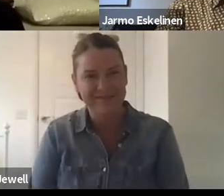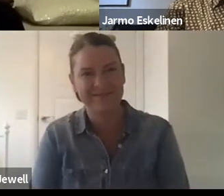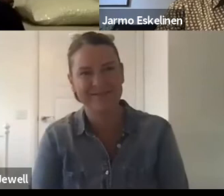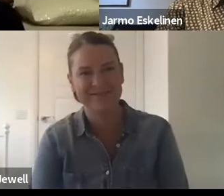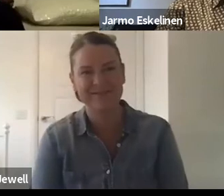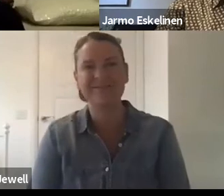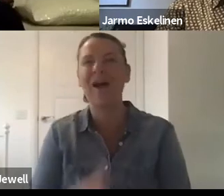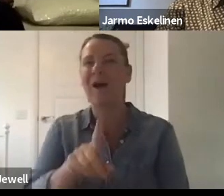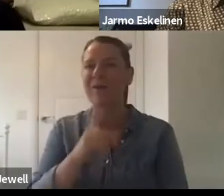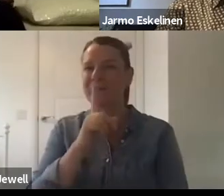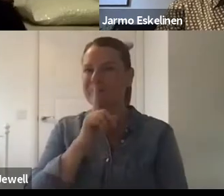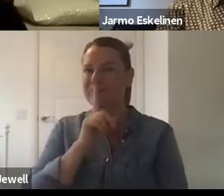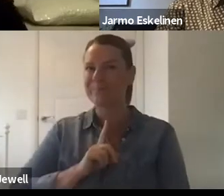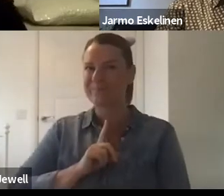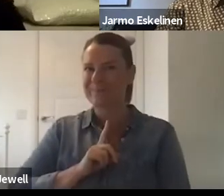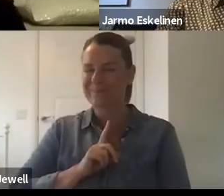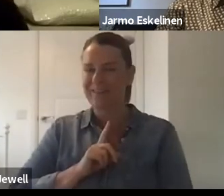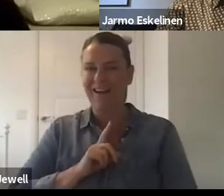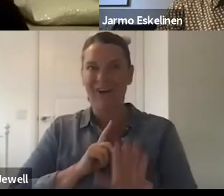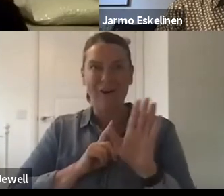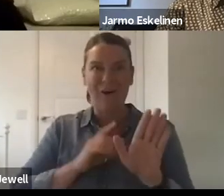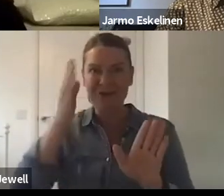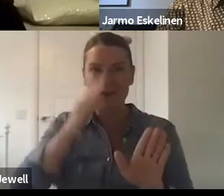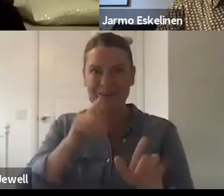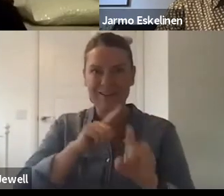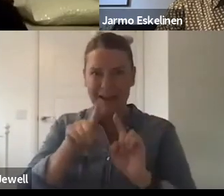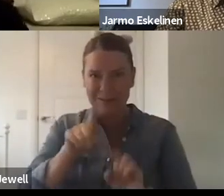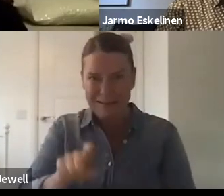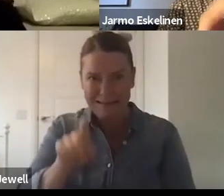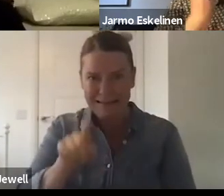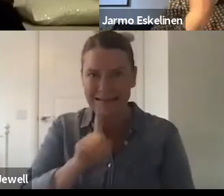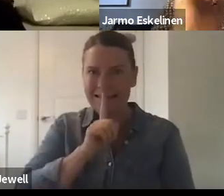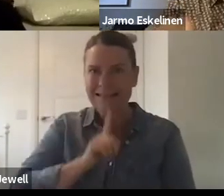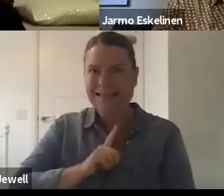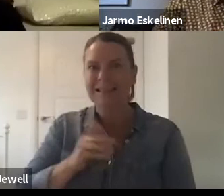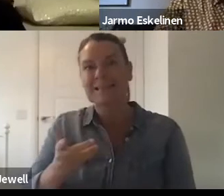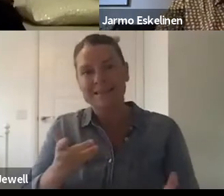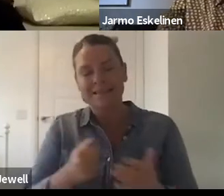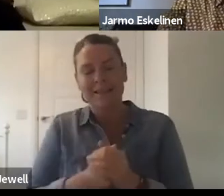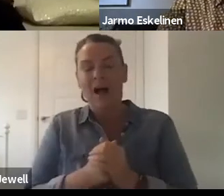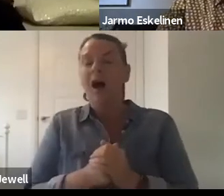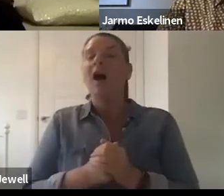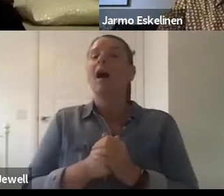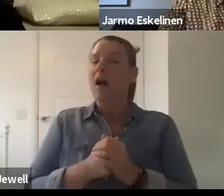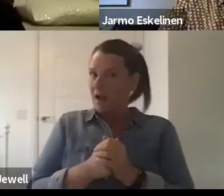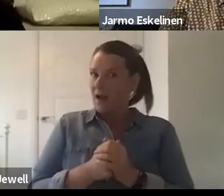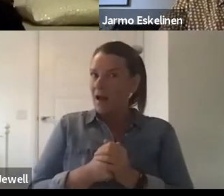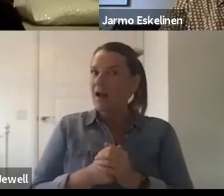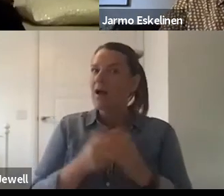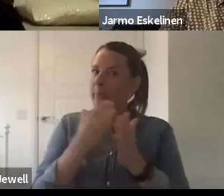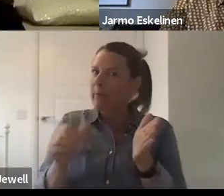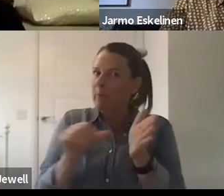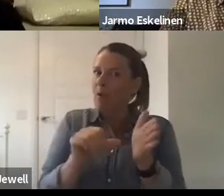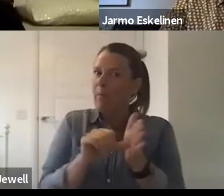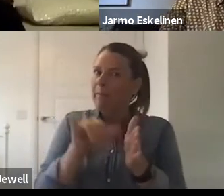Yes, sorry. I was struggling to unmute. Sorry about that. Yes, this is a real issue for us. To be honest, not